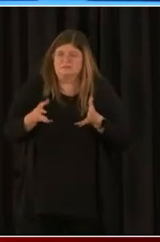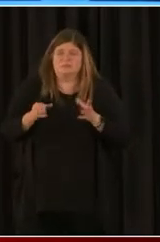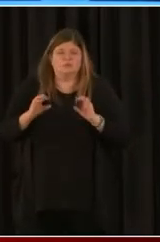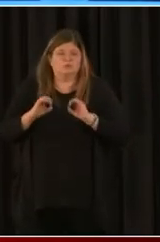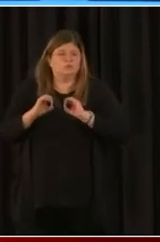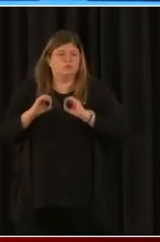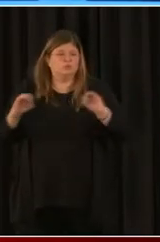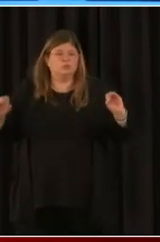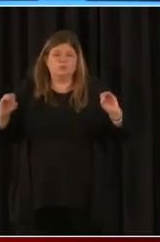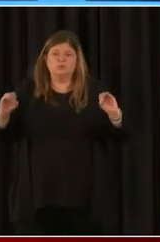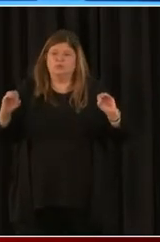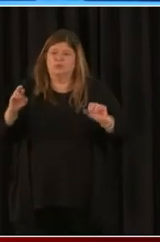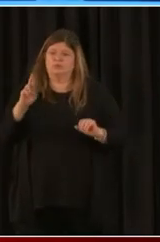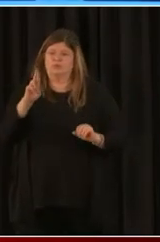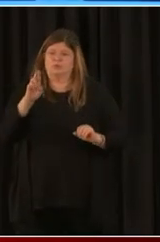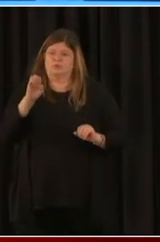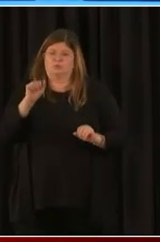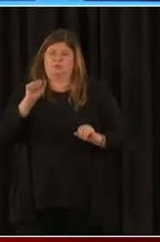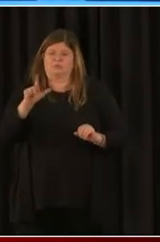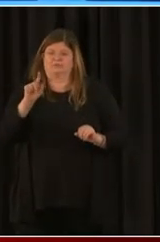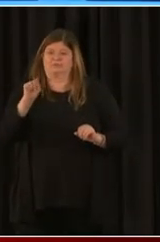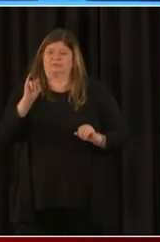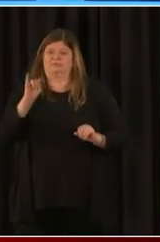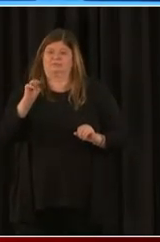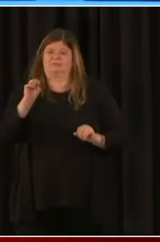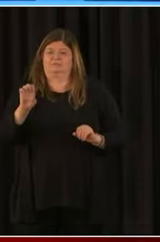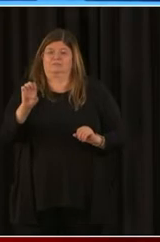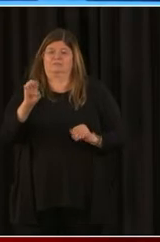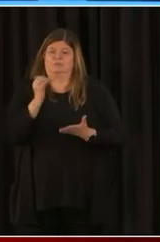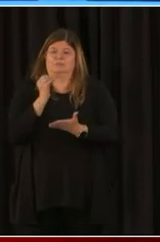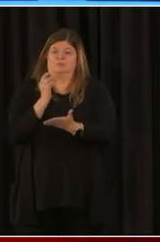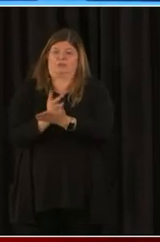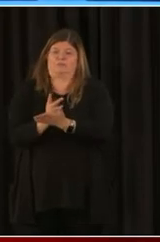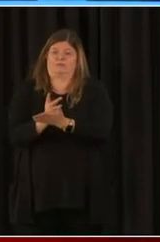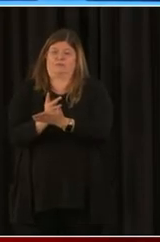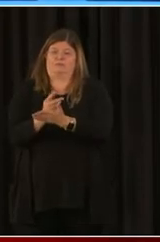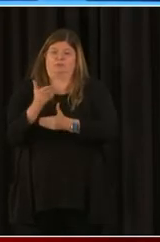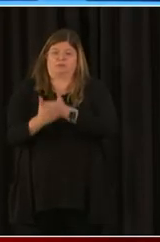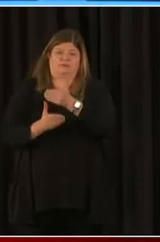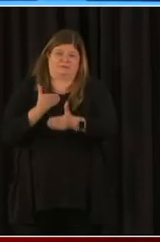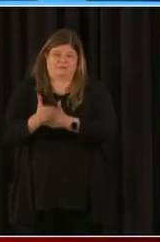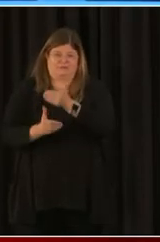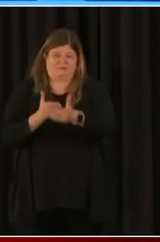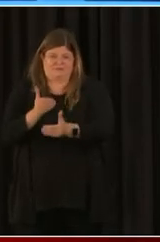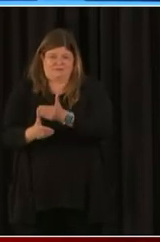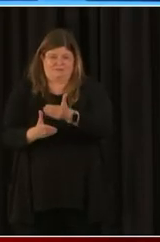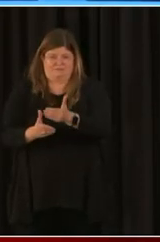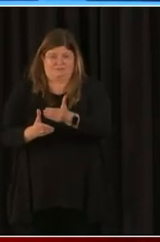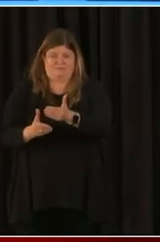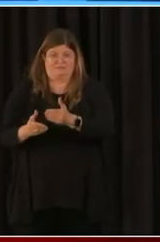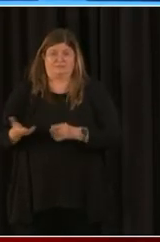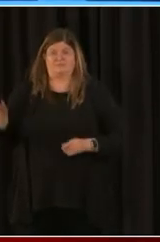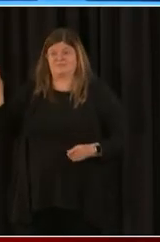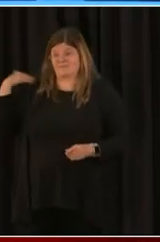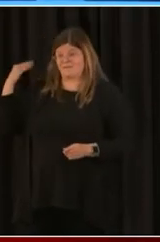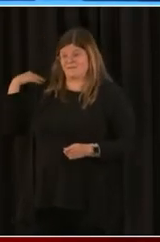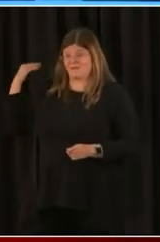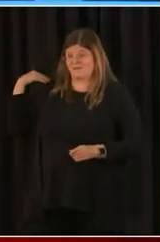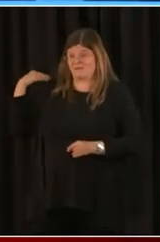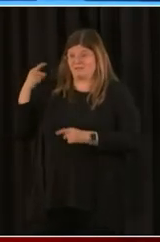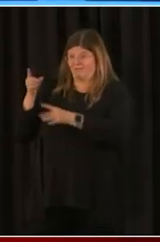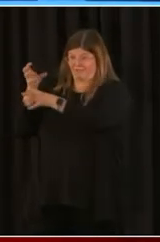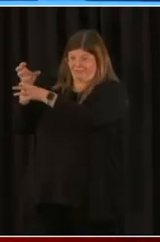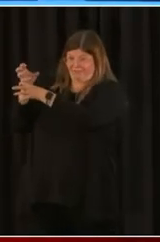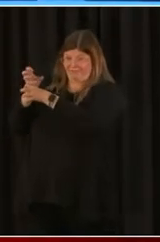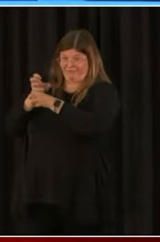-time approval process this time around. So with the first two rounds, as soon as the information was received and you submitted all